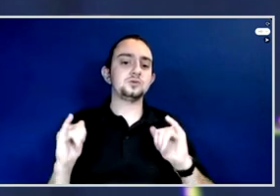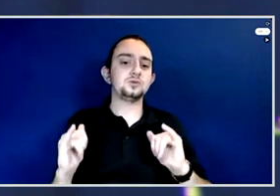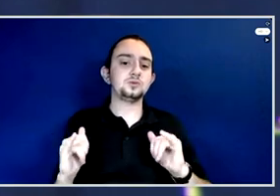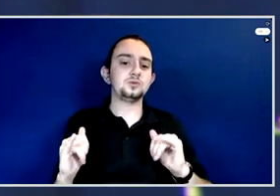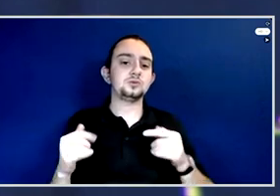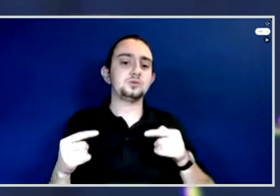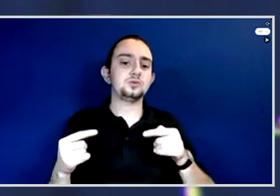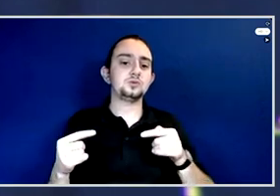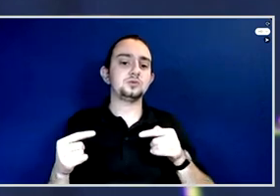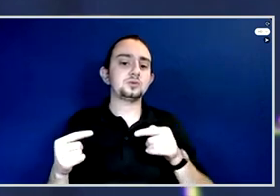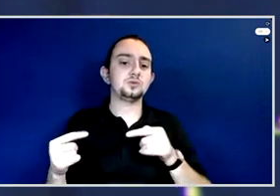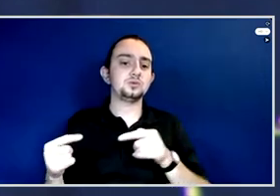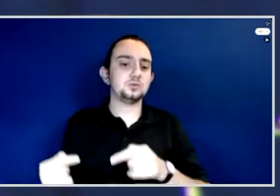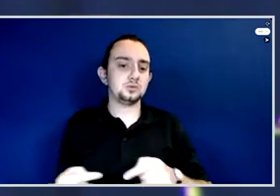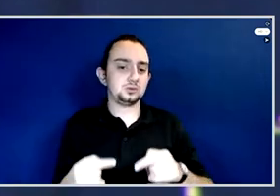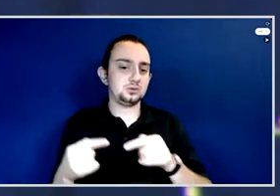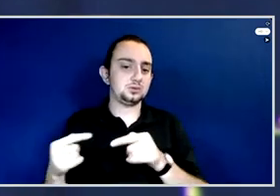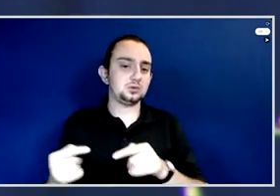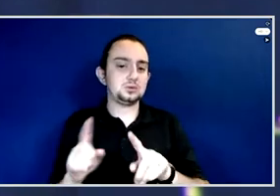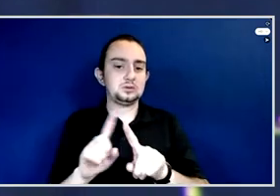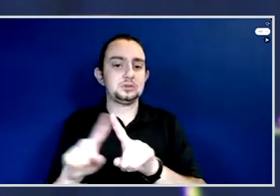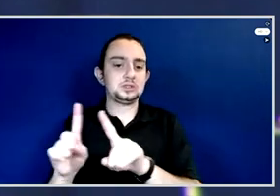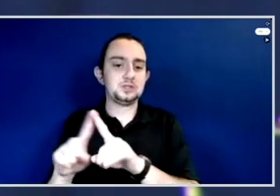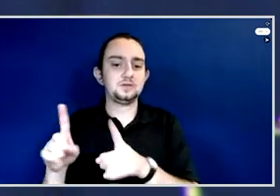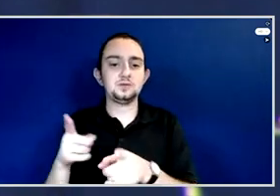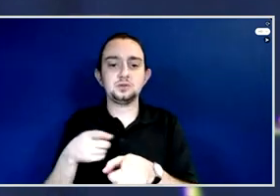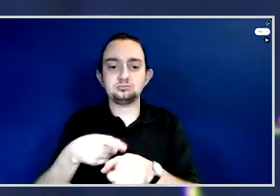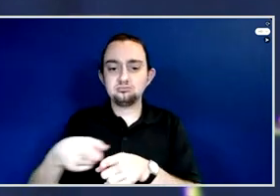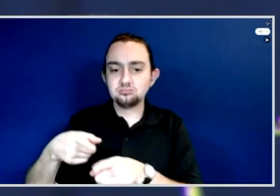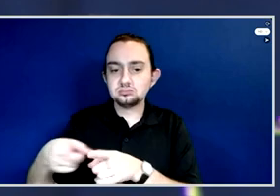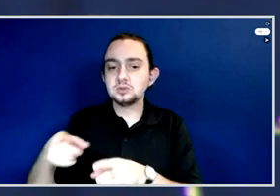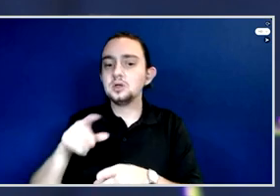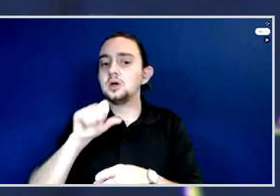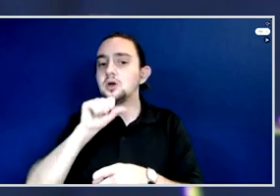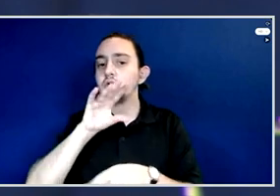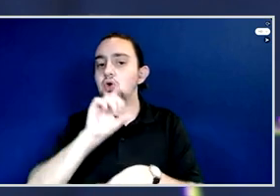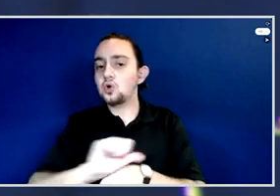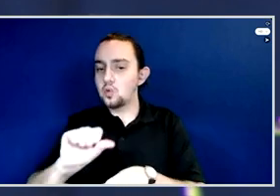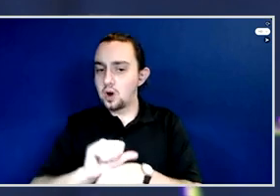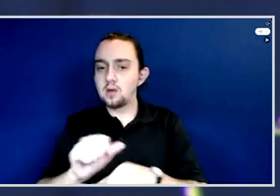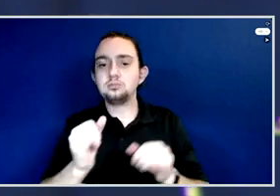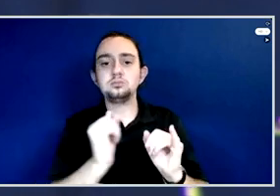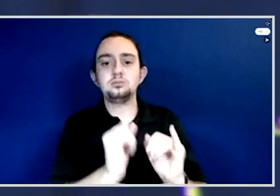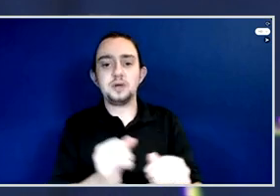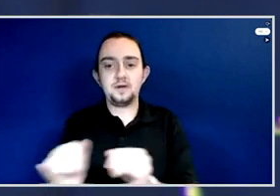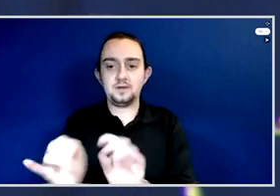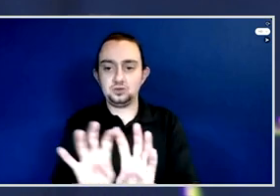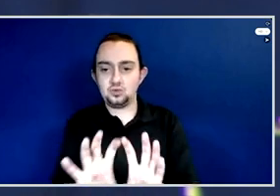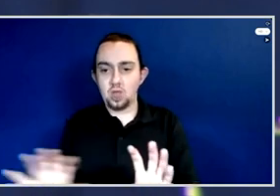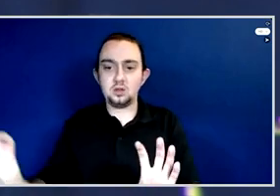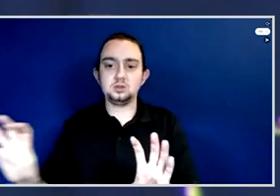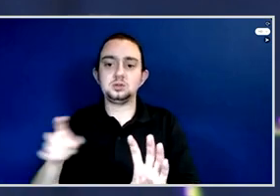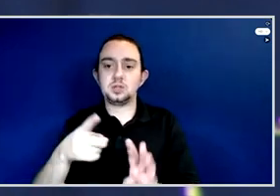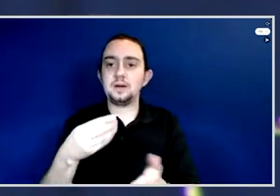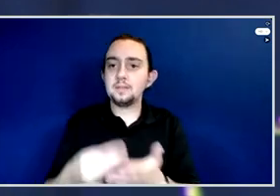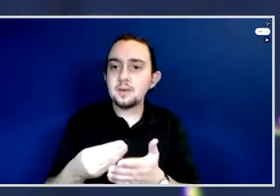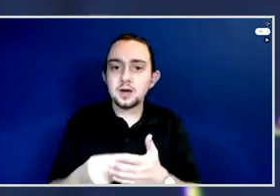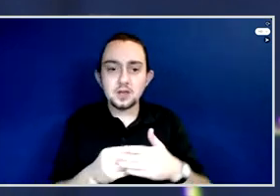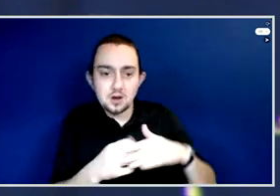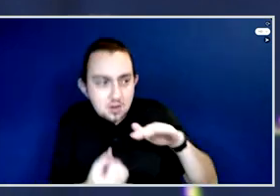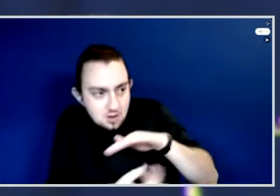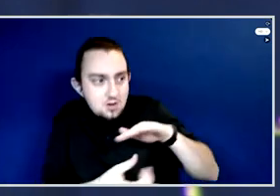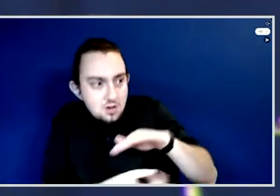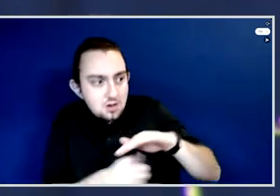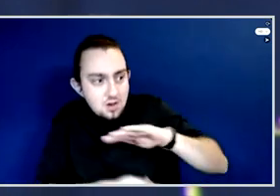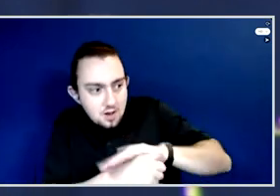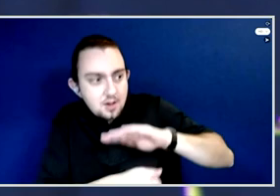corrupt officials, where corrupt individuals are stashing their loot that they are getting. So the biggest beneficiaries